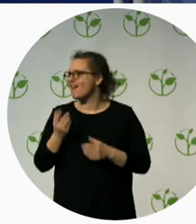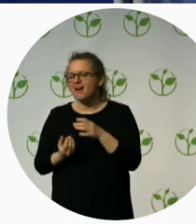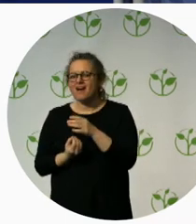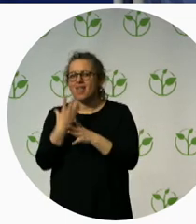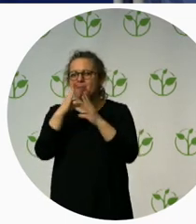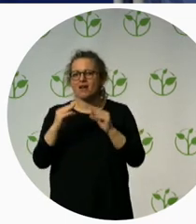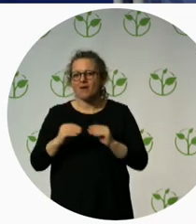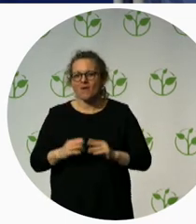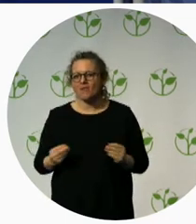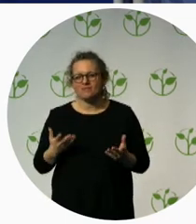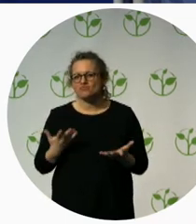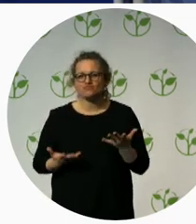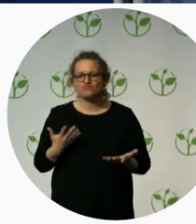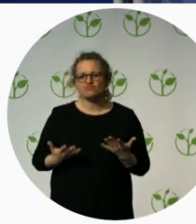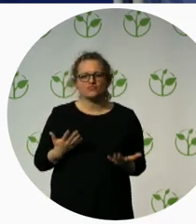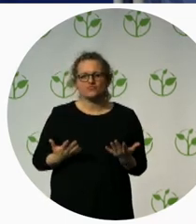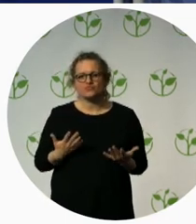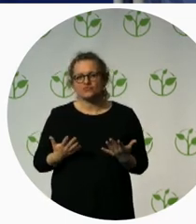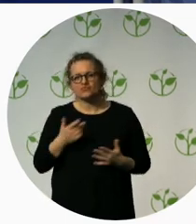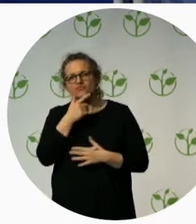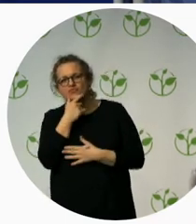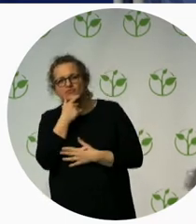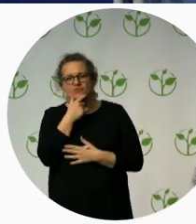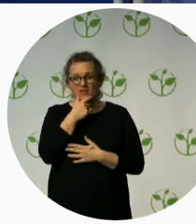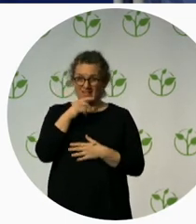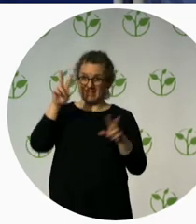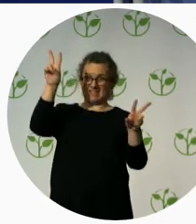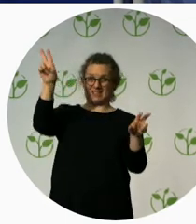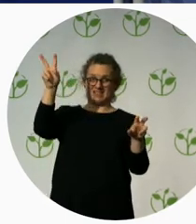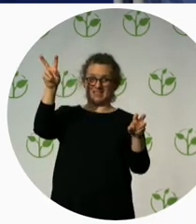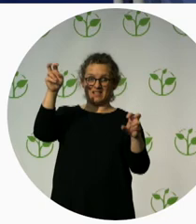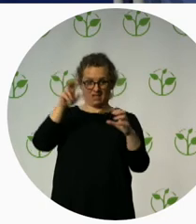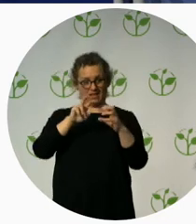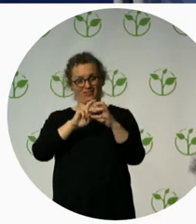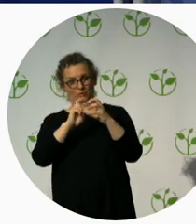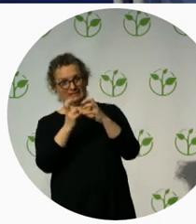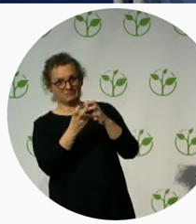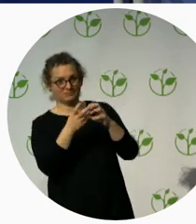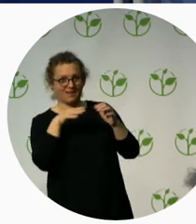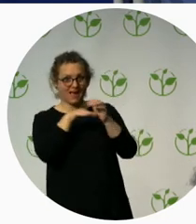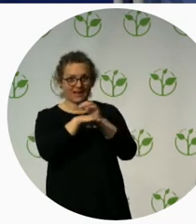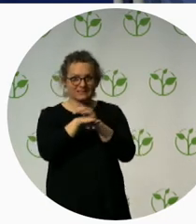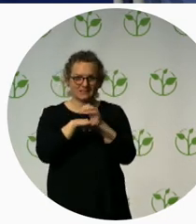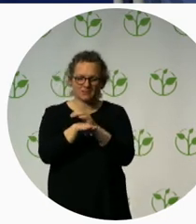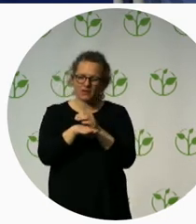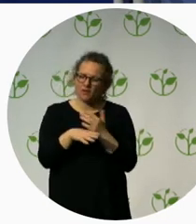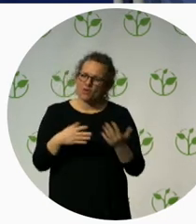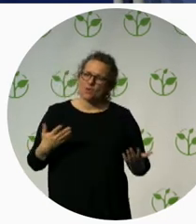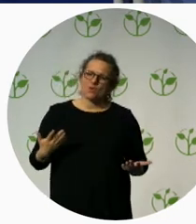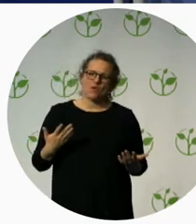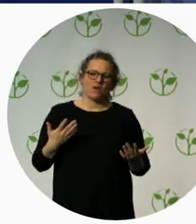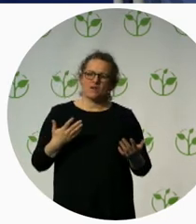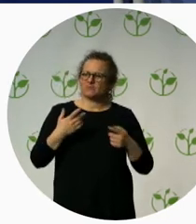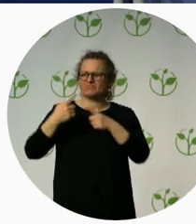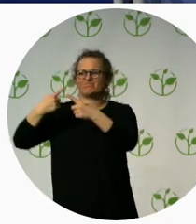tourism, this is a project that draws in so many different areas. You could call it, in fact, like all the members of